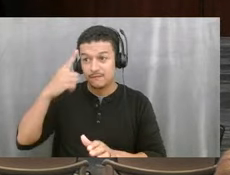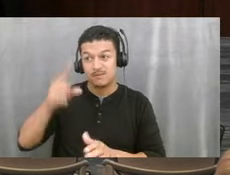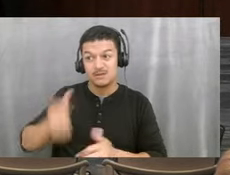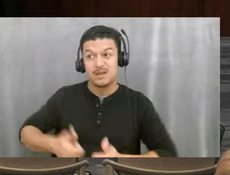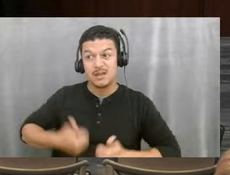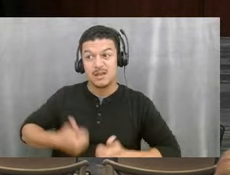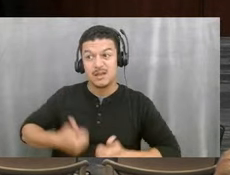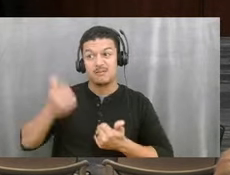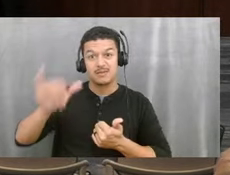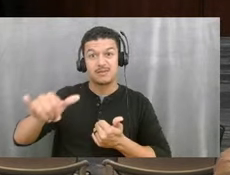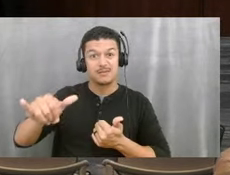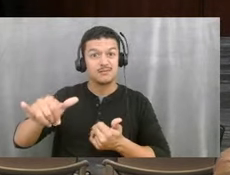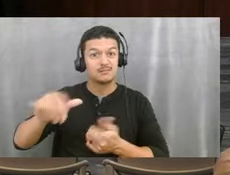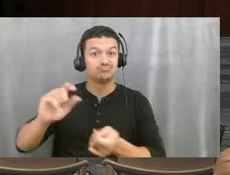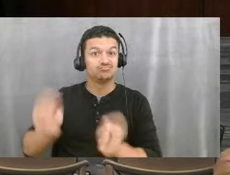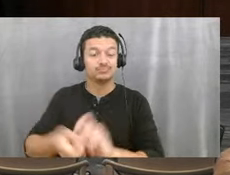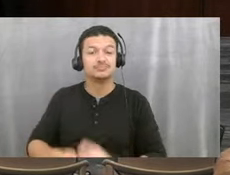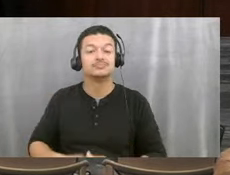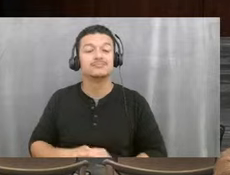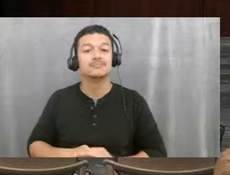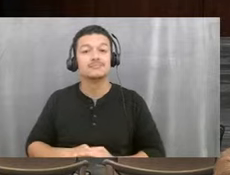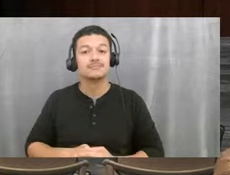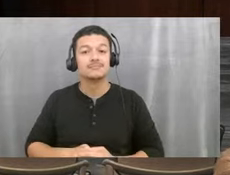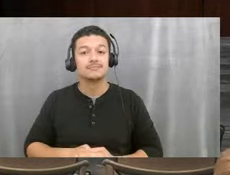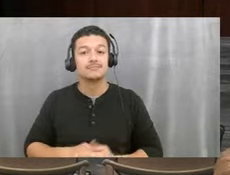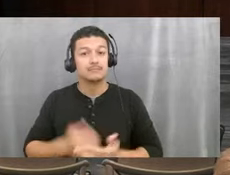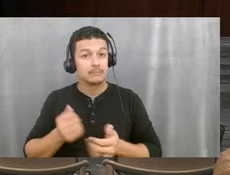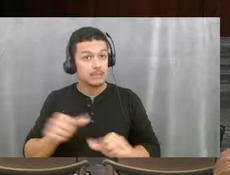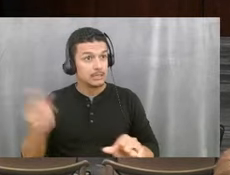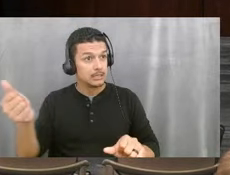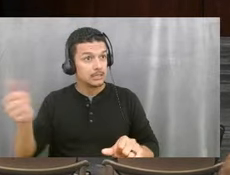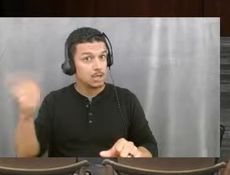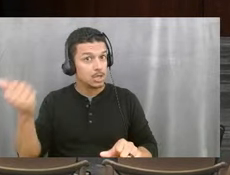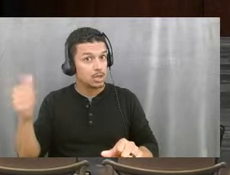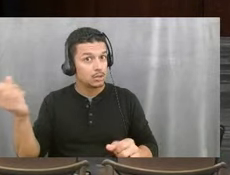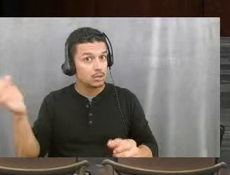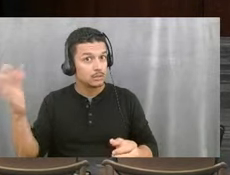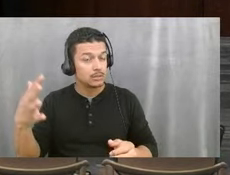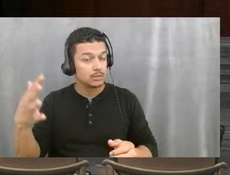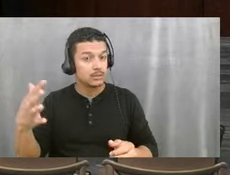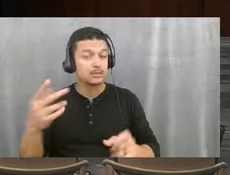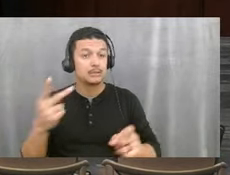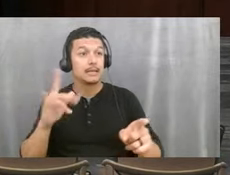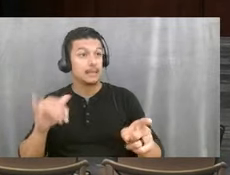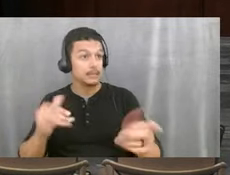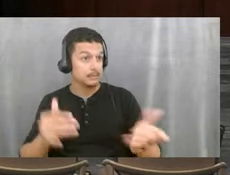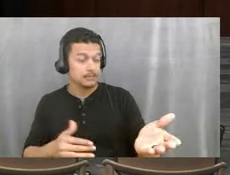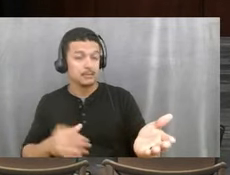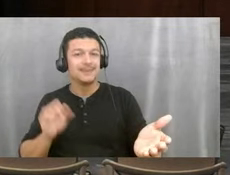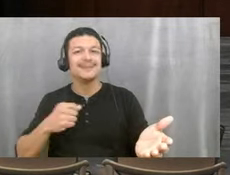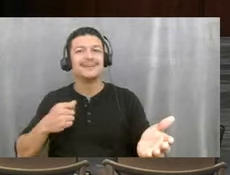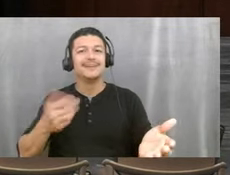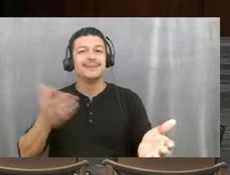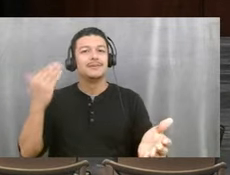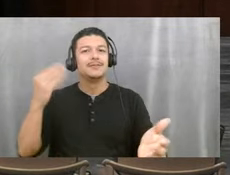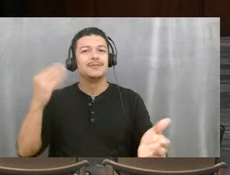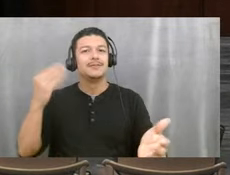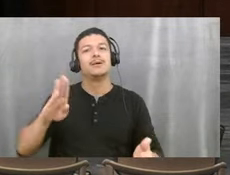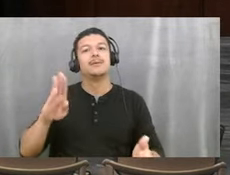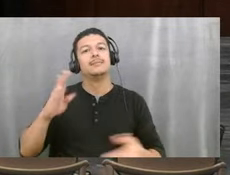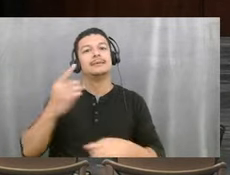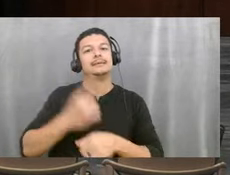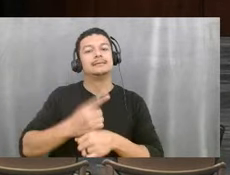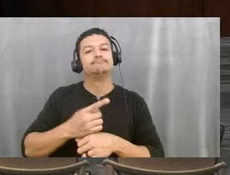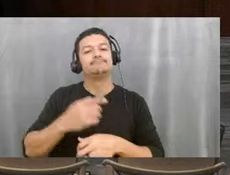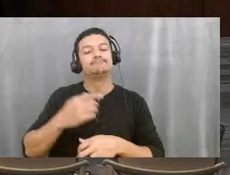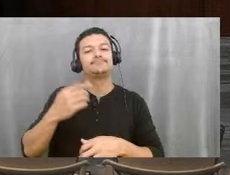thank you. Was there anything else for my colleagues to be added? Commissioner Kelly. Just, I, when I was up in Palm Beach County days, I had an opportunity to speak to